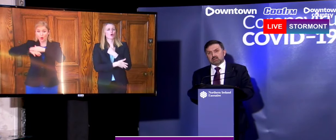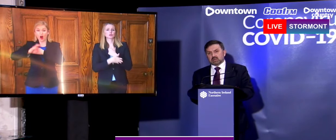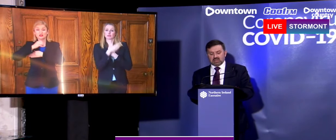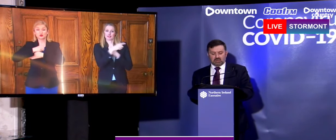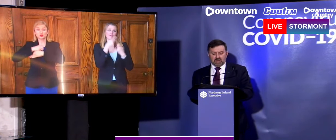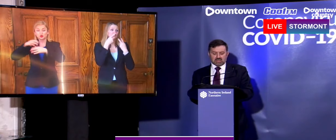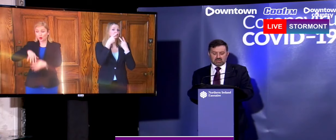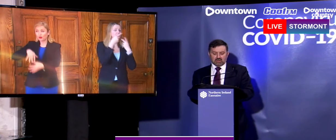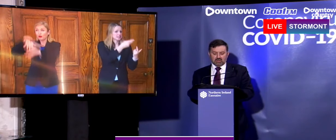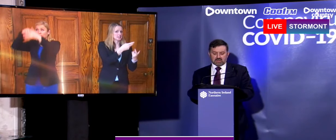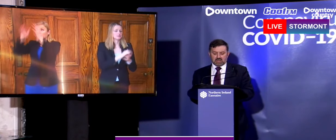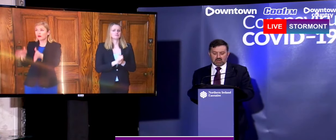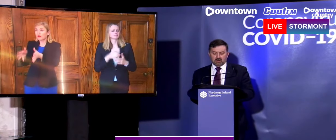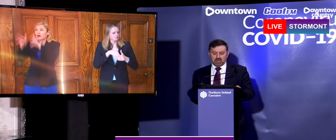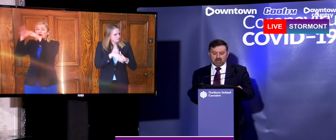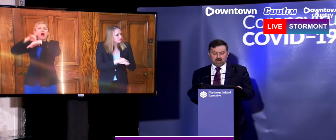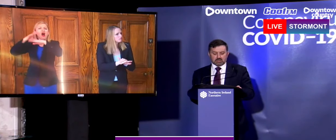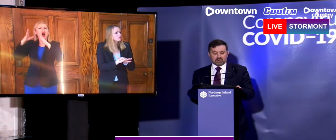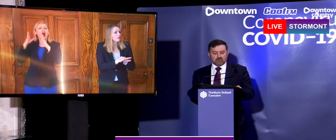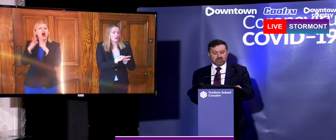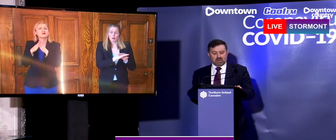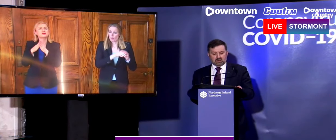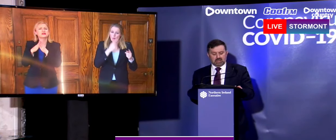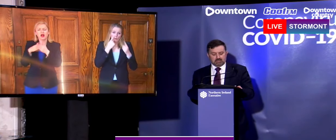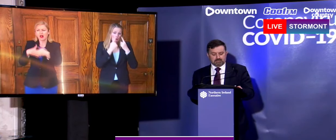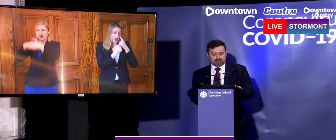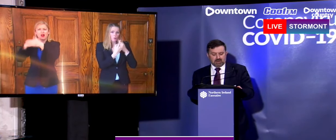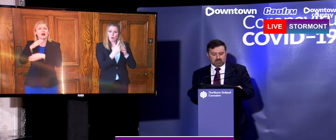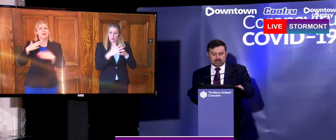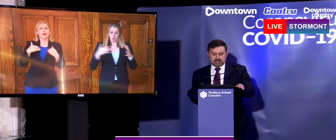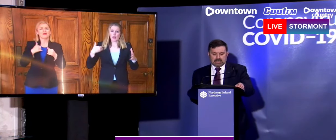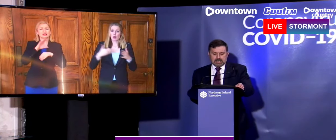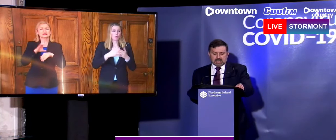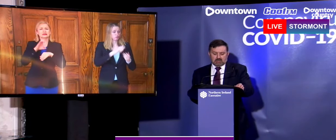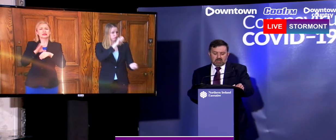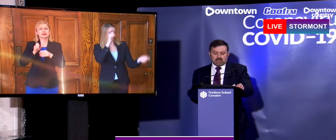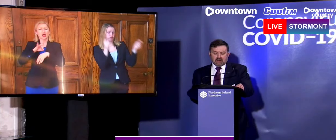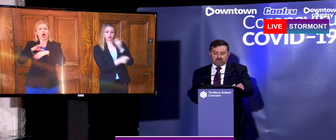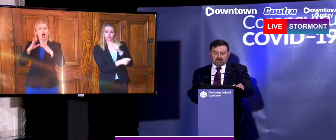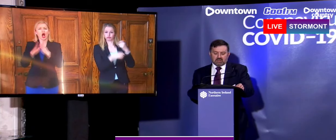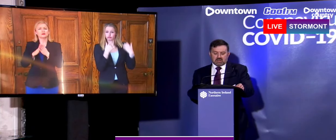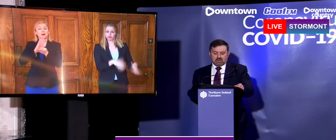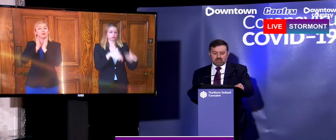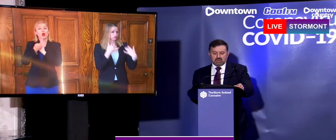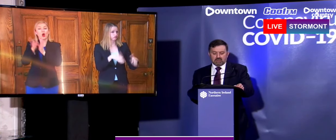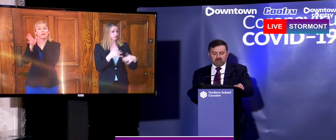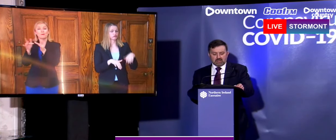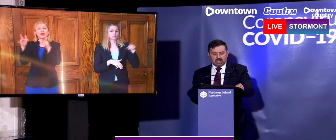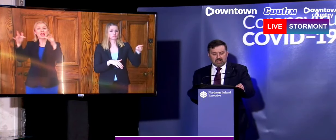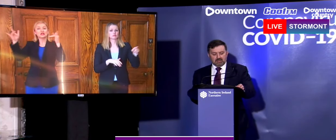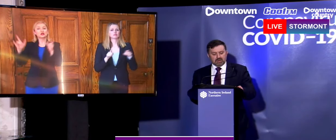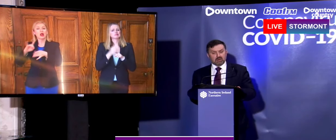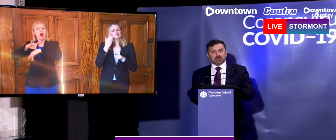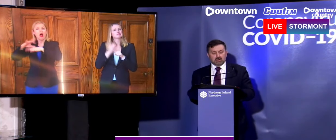a week the transformation of the City Tower Block has been truly remarkable. Similarly this afternoon I visited the Regional